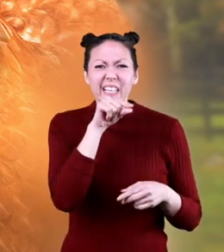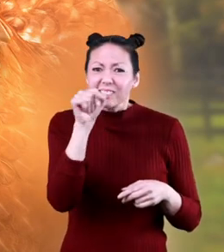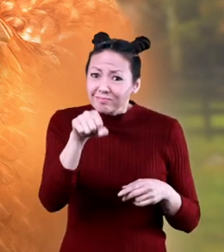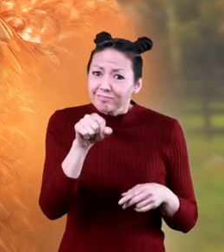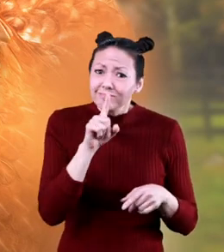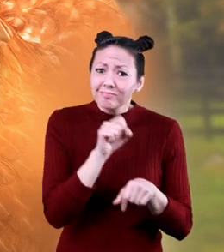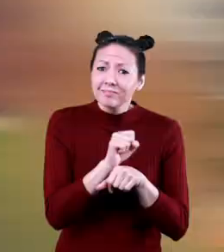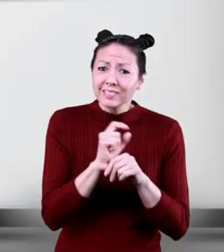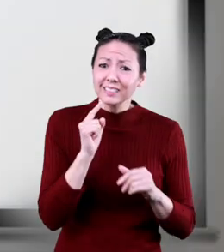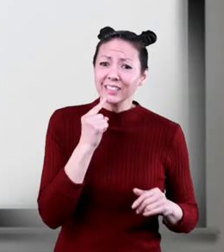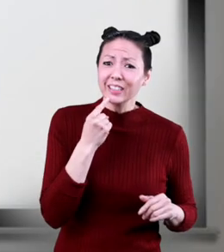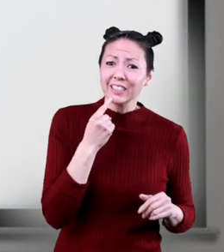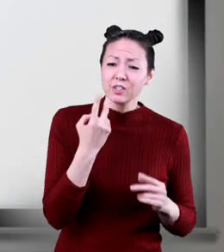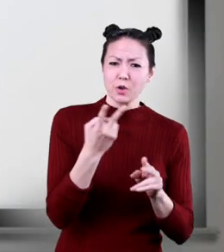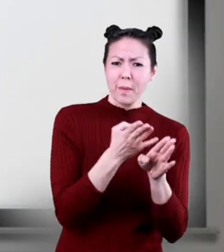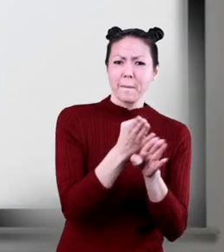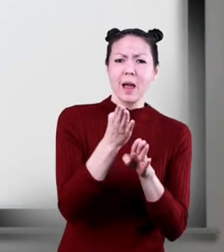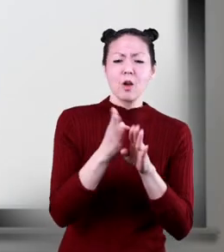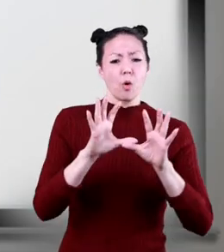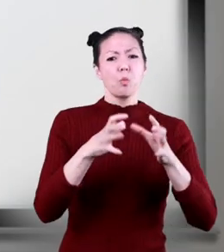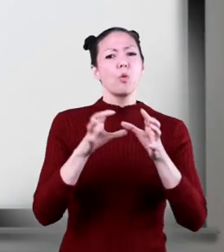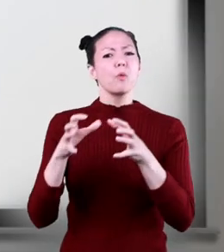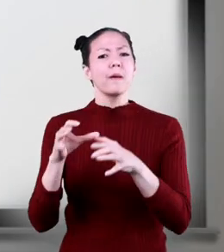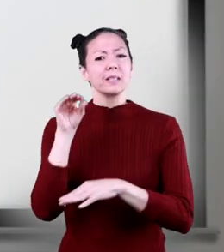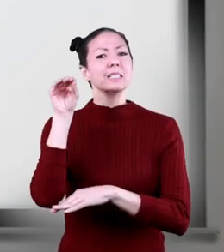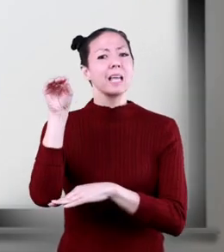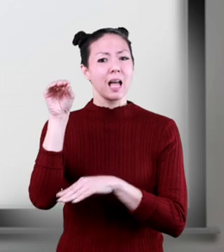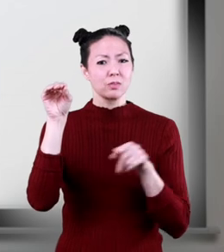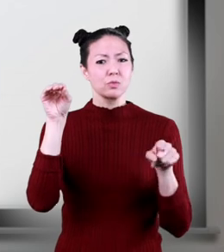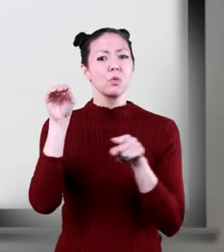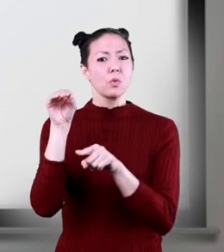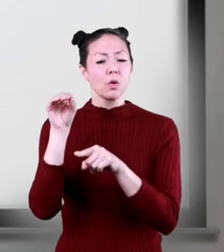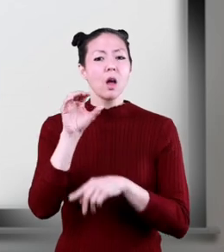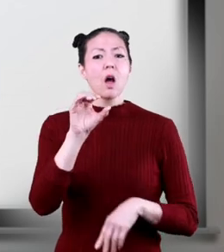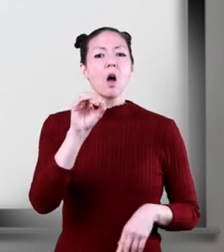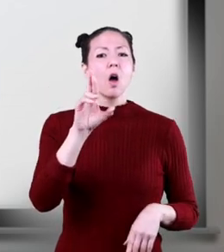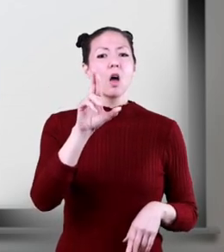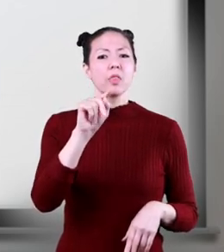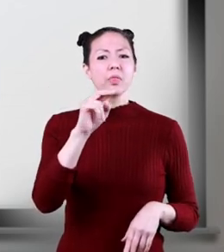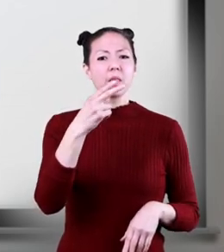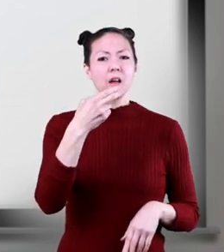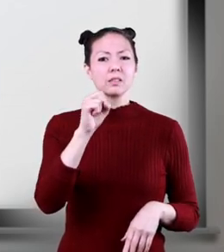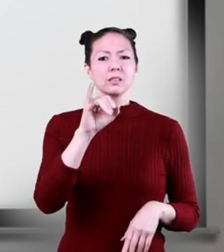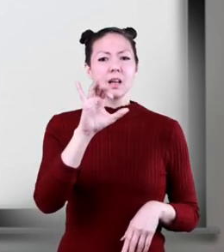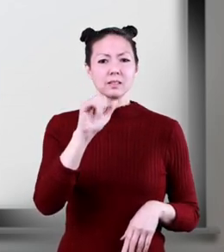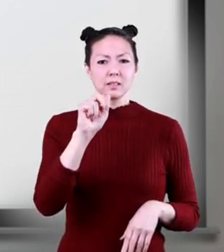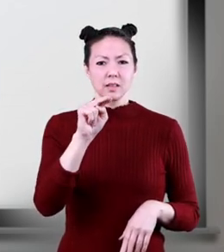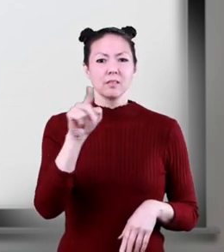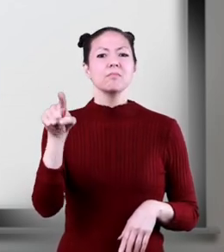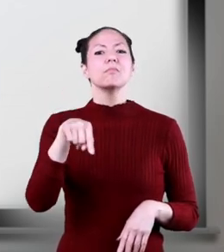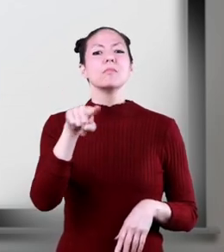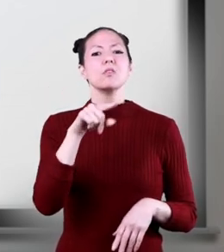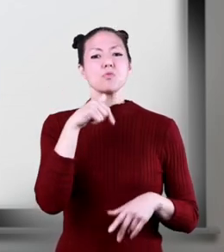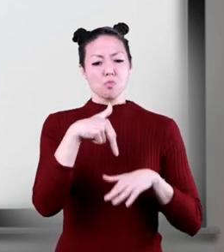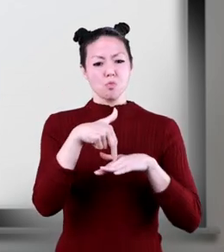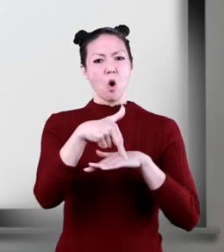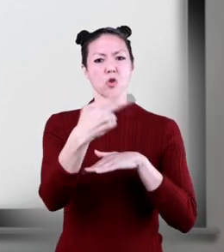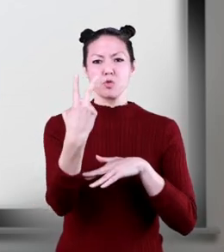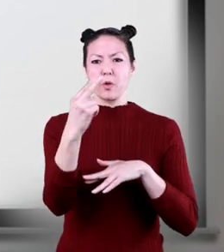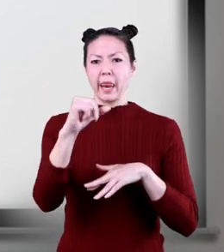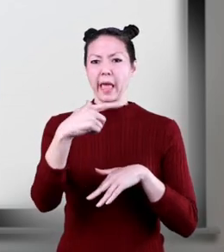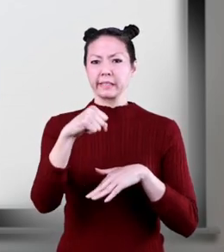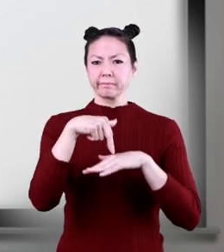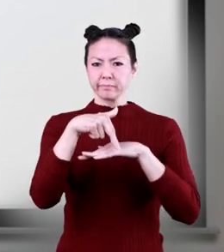Seriously. There are two main groups of dinosaurs. Ornithischians, or those who walked on two